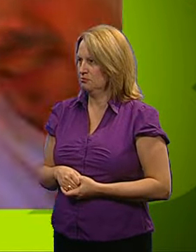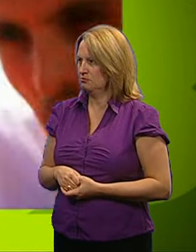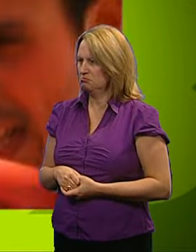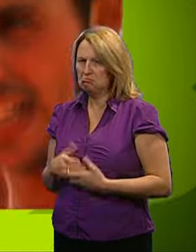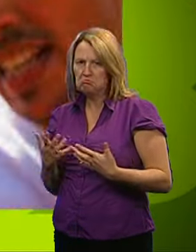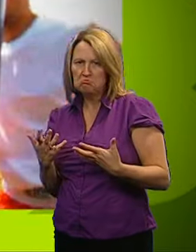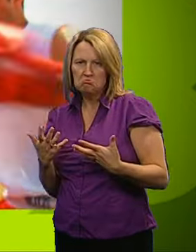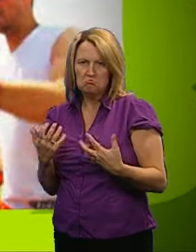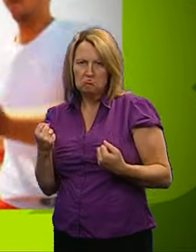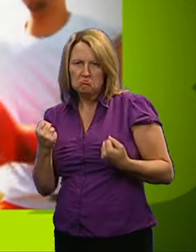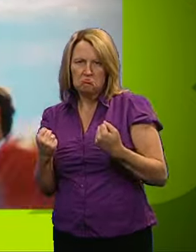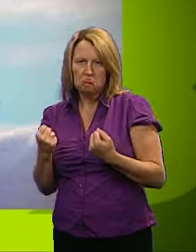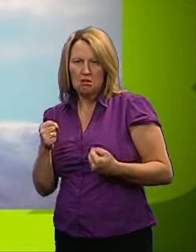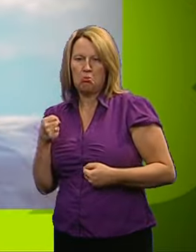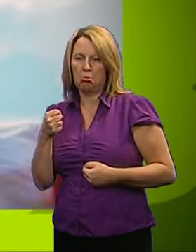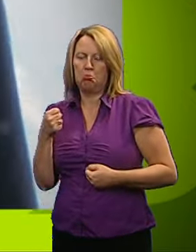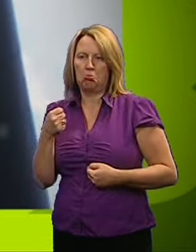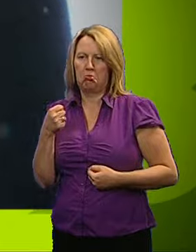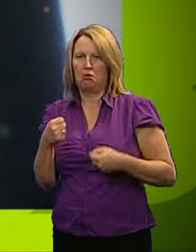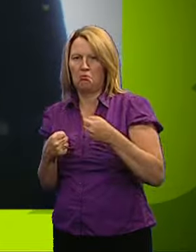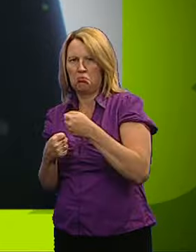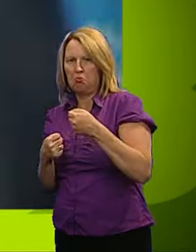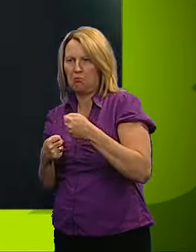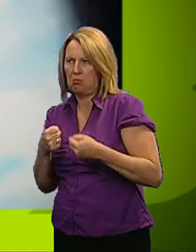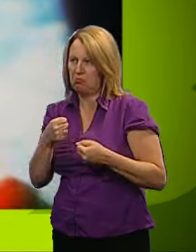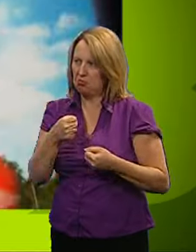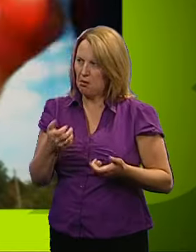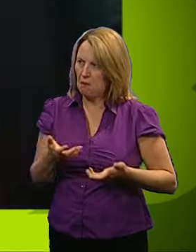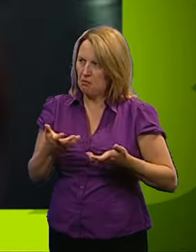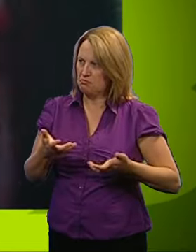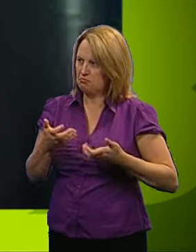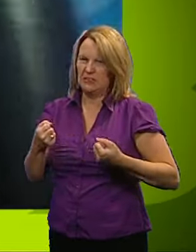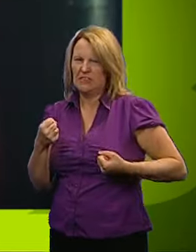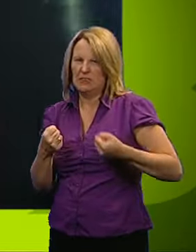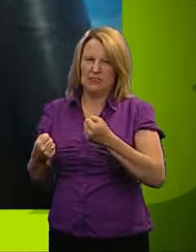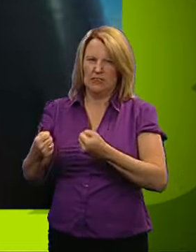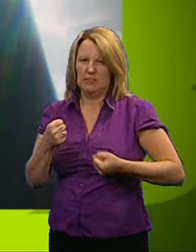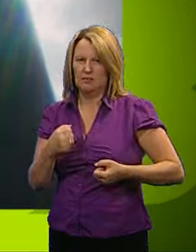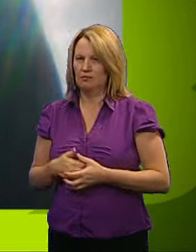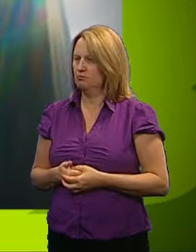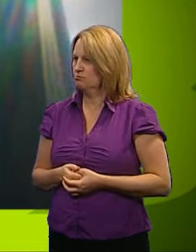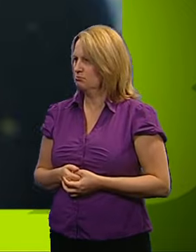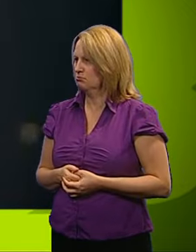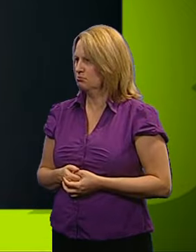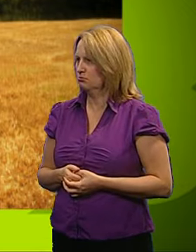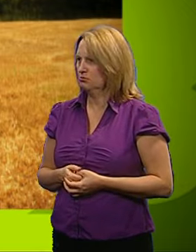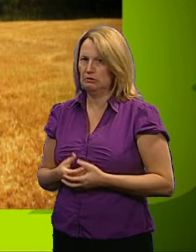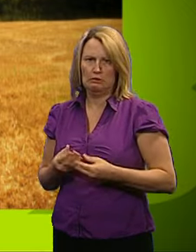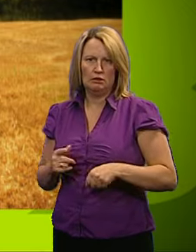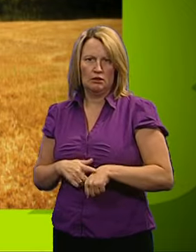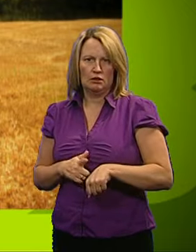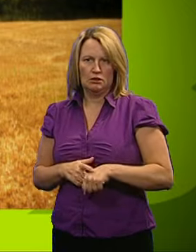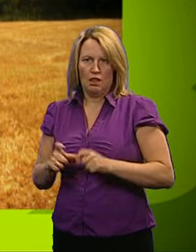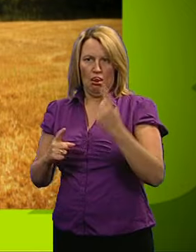Doesn't seem to be having much of an effect, though, with the punchback laughing at his pathetic, pugilistic skills. He's flandering,